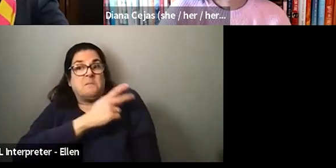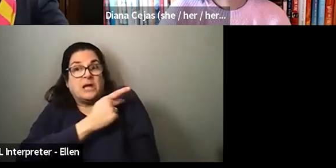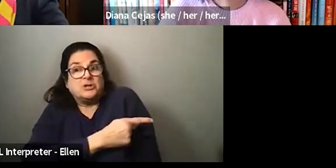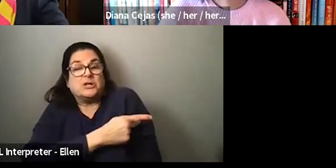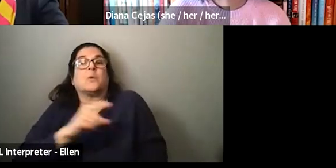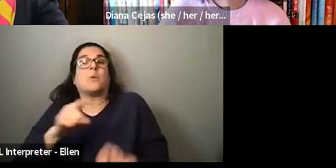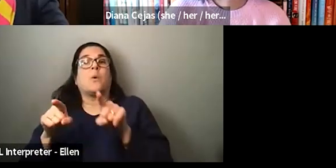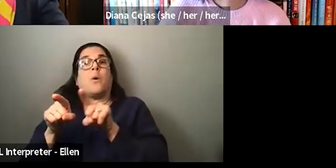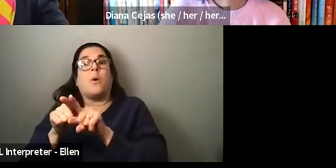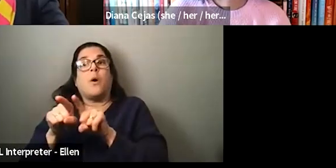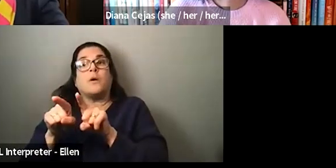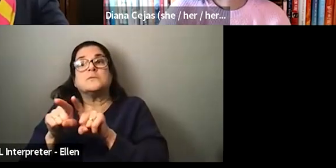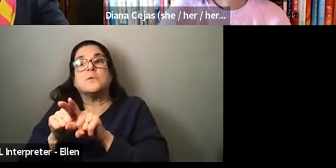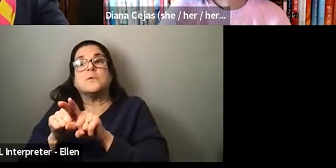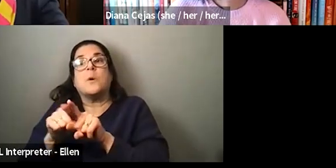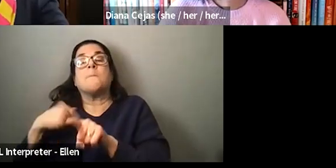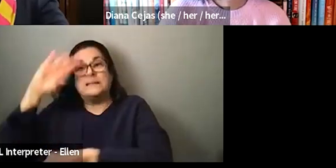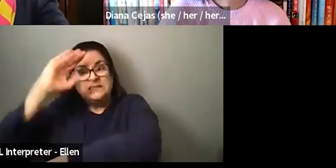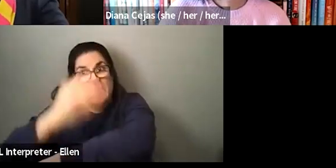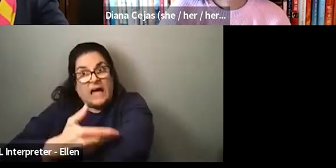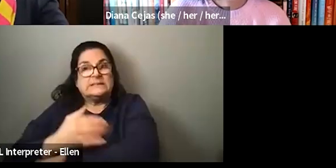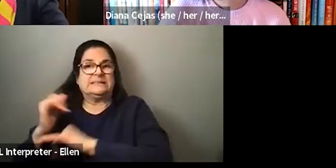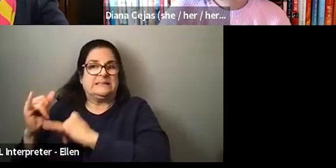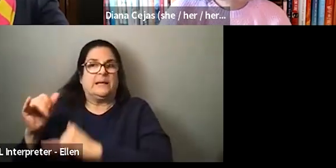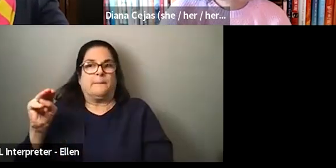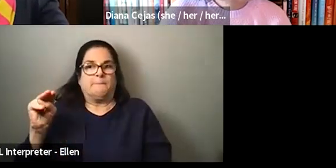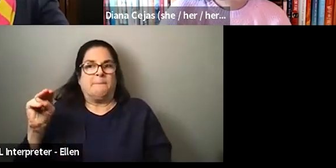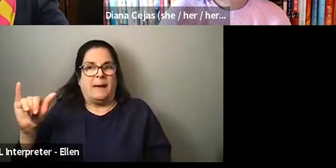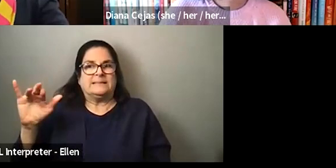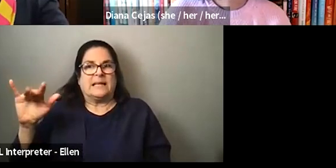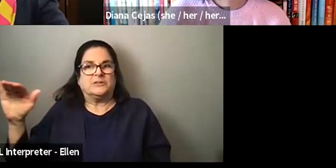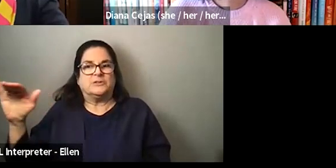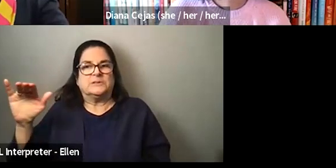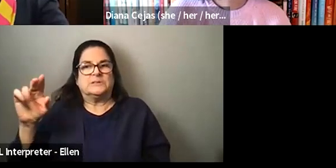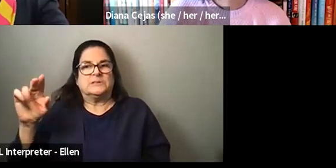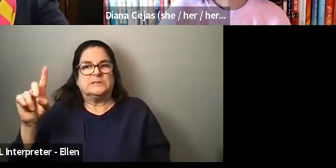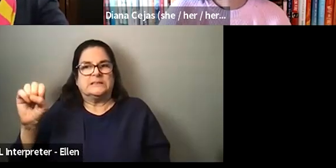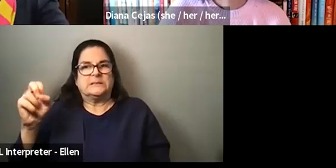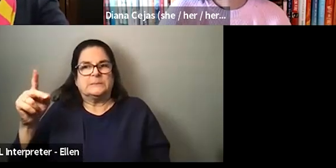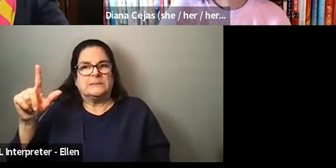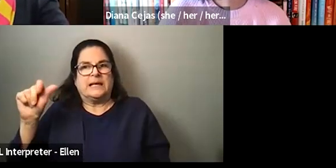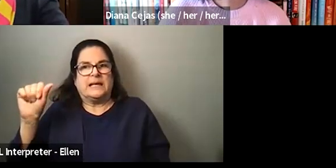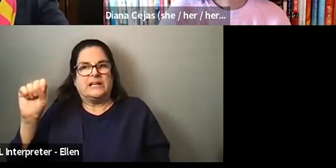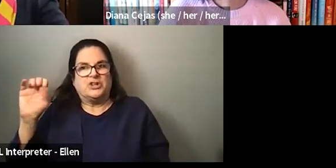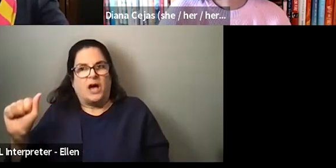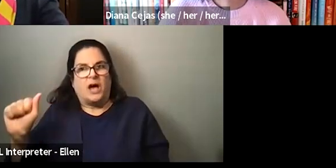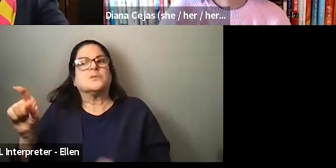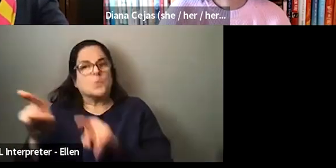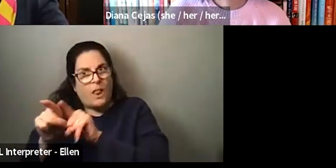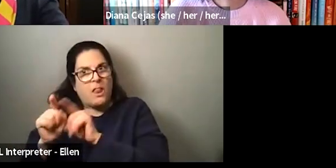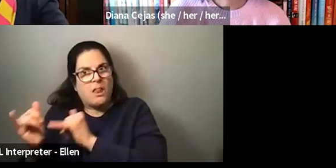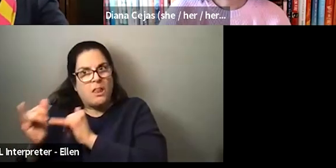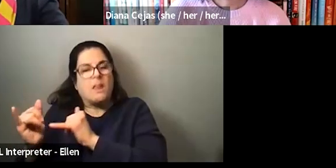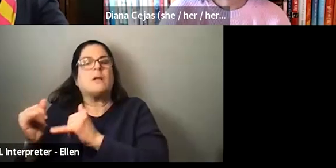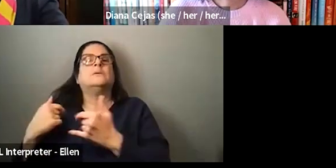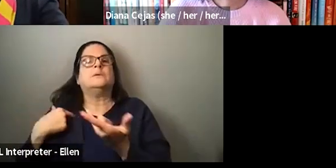of dysplasia as well. Um, and that's something I bring, but, uh, making it more about that rather than really focusing on, um, take combinations.